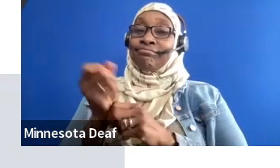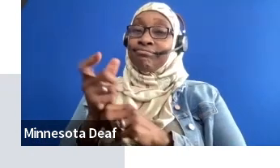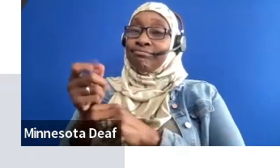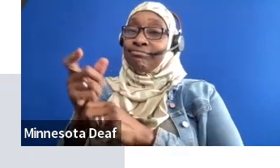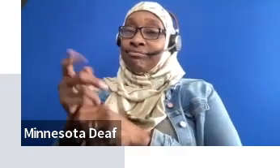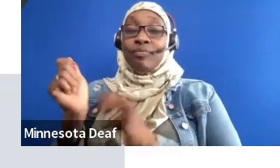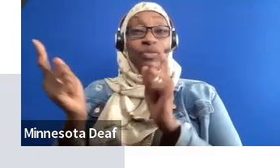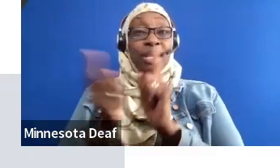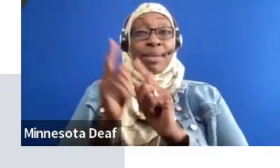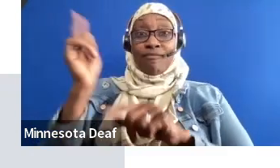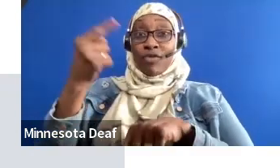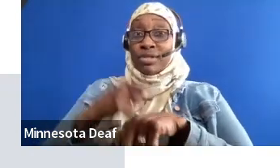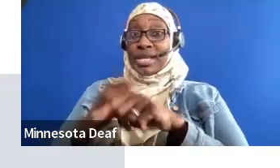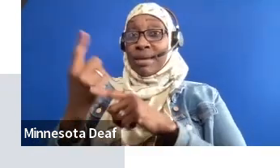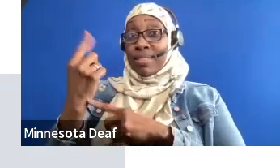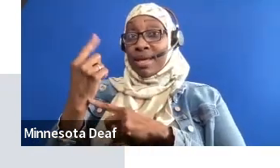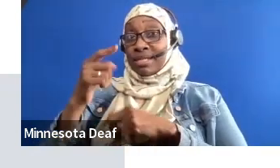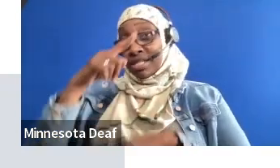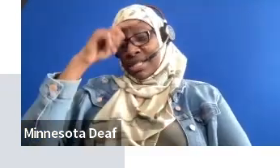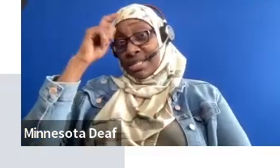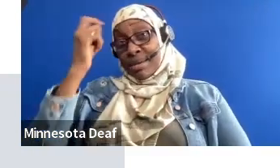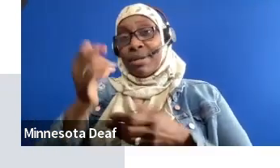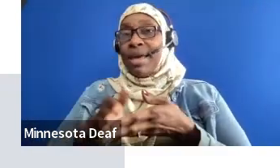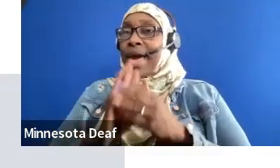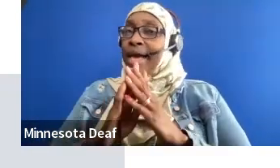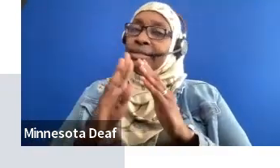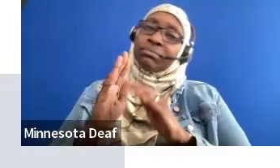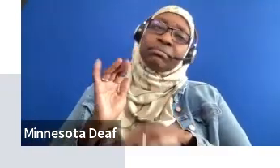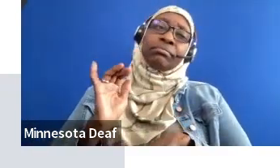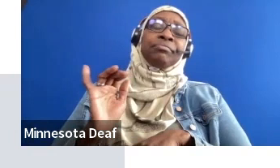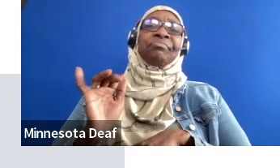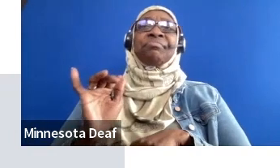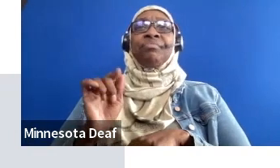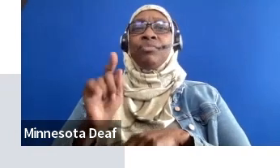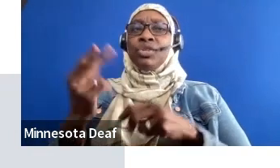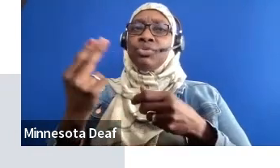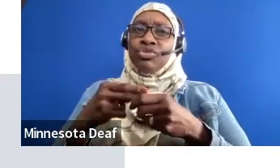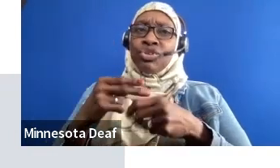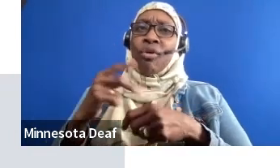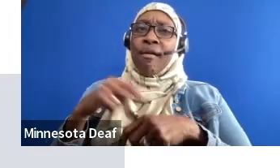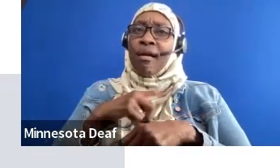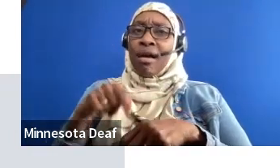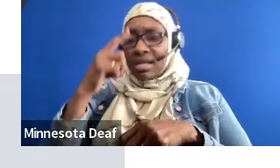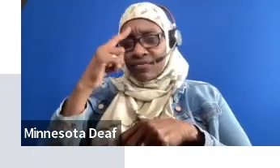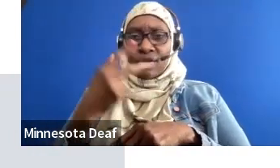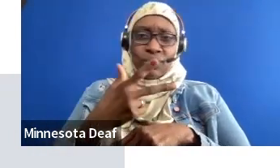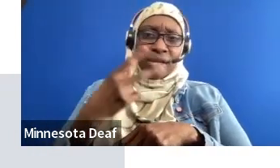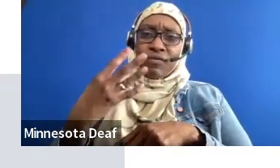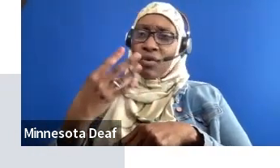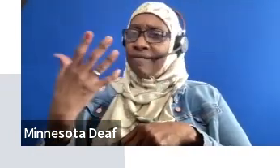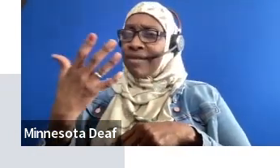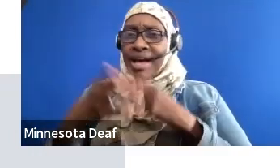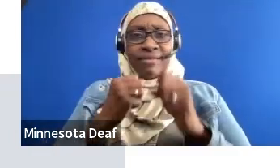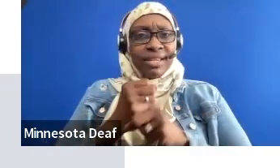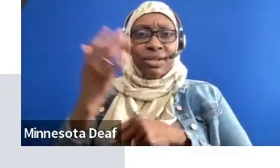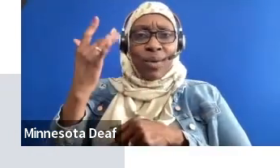it is, you know, I asked some of them, like, you know, you've been joining us for like three, four, five years. Why? And they're like, it's fun. And it's such a